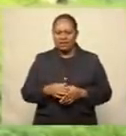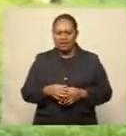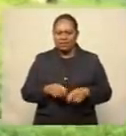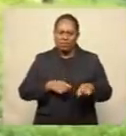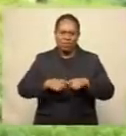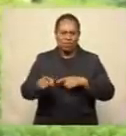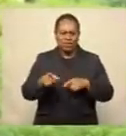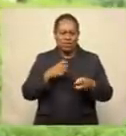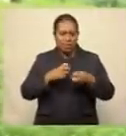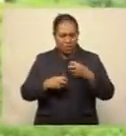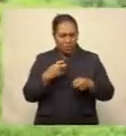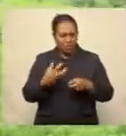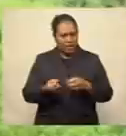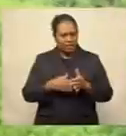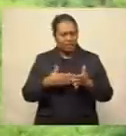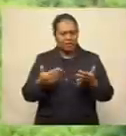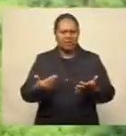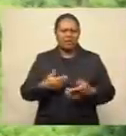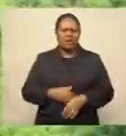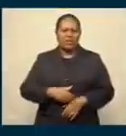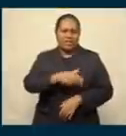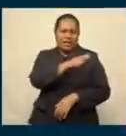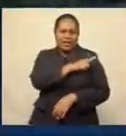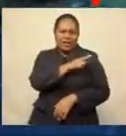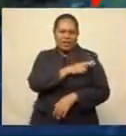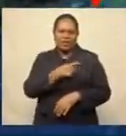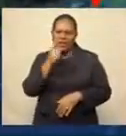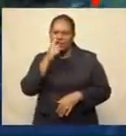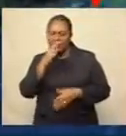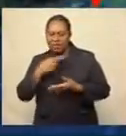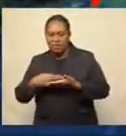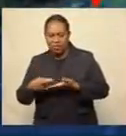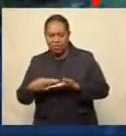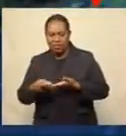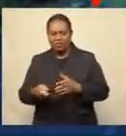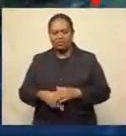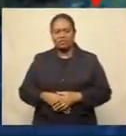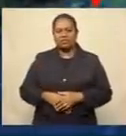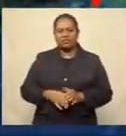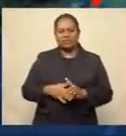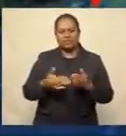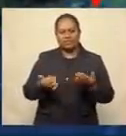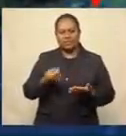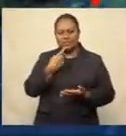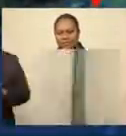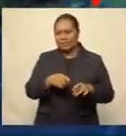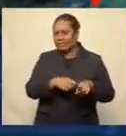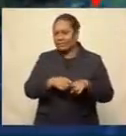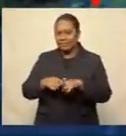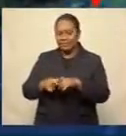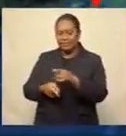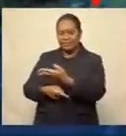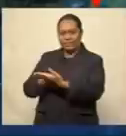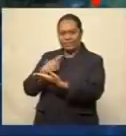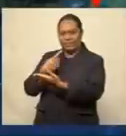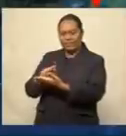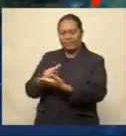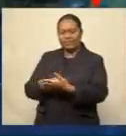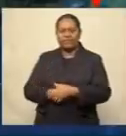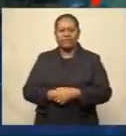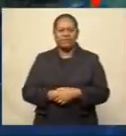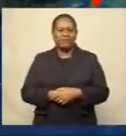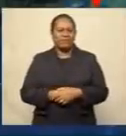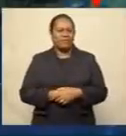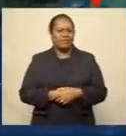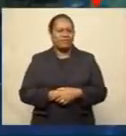understanding between landlords and tenants. This does not mean that, uh, uh, that rents will be forgiven. Uh,